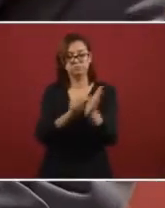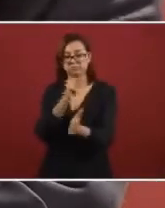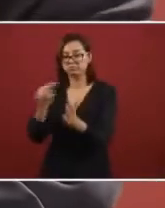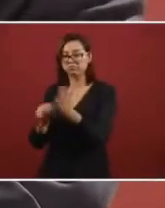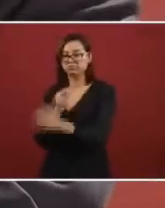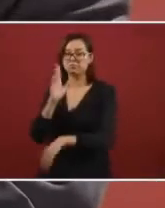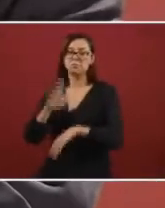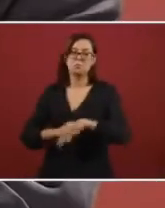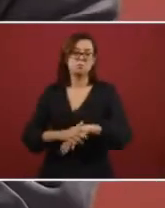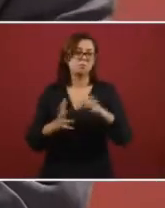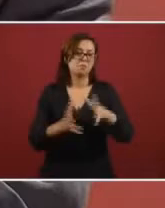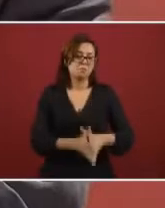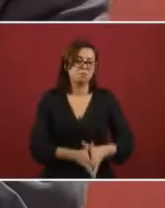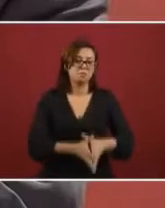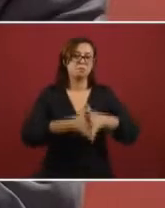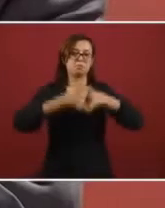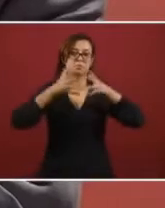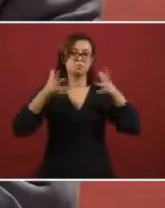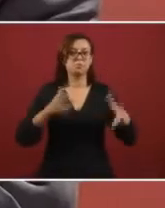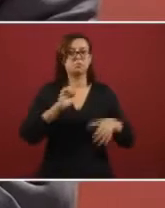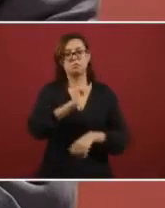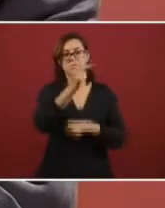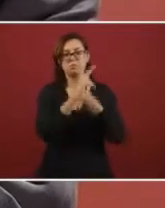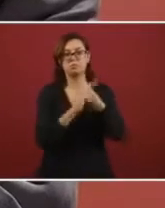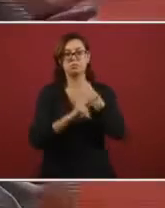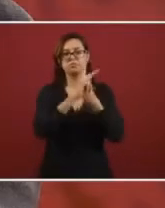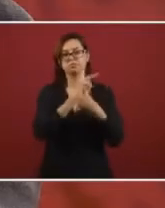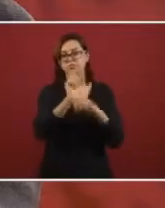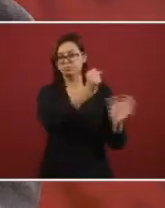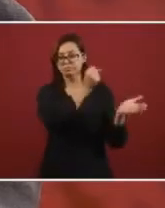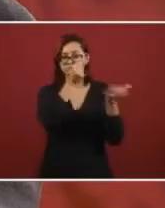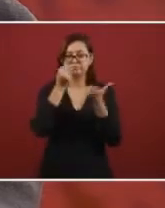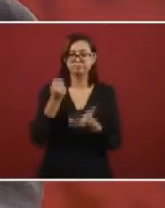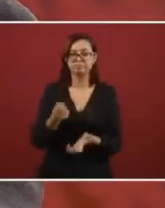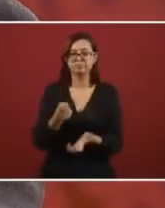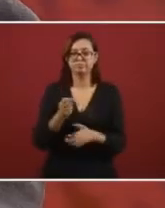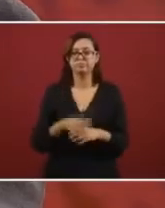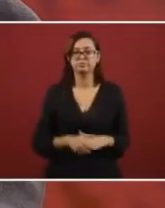for an investment.